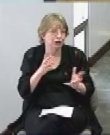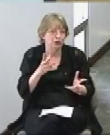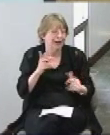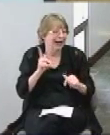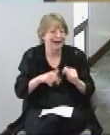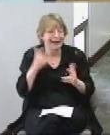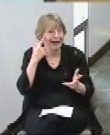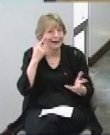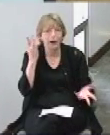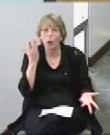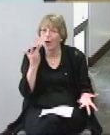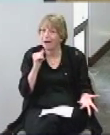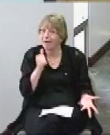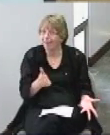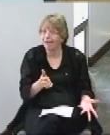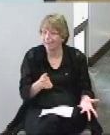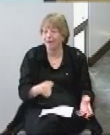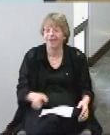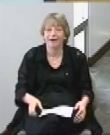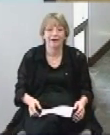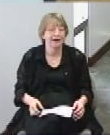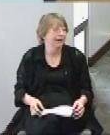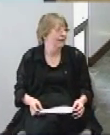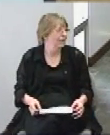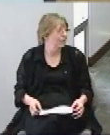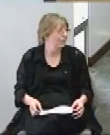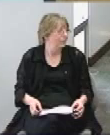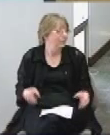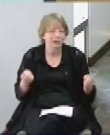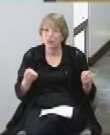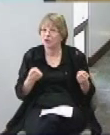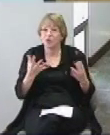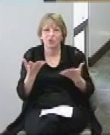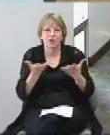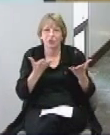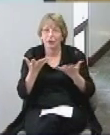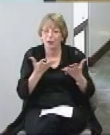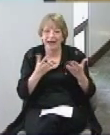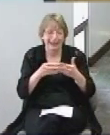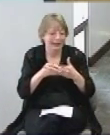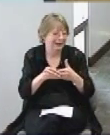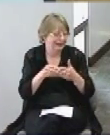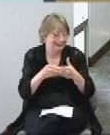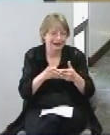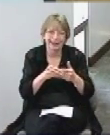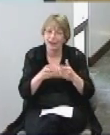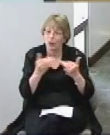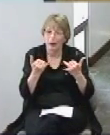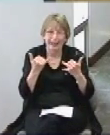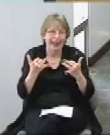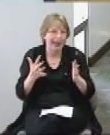but we there are too many things in flux to give you a date now